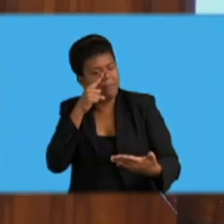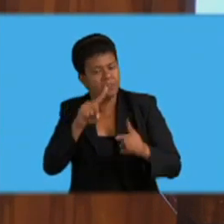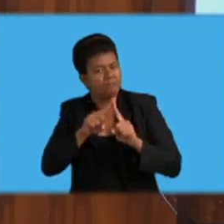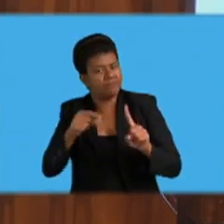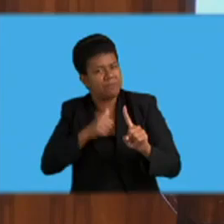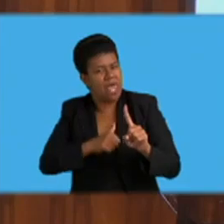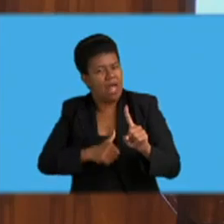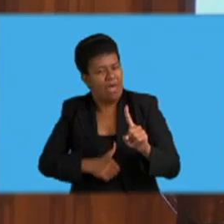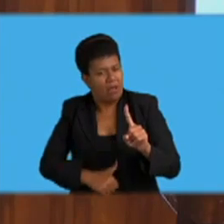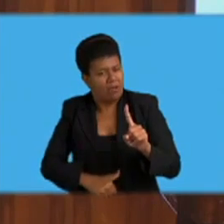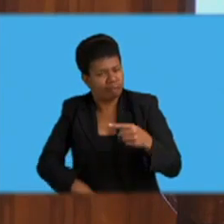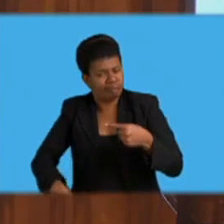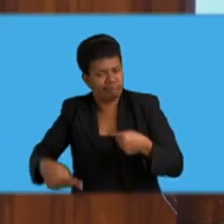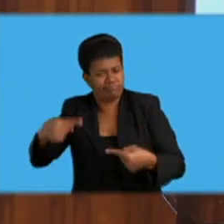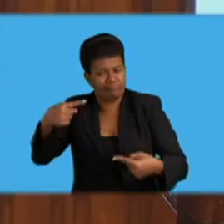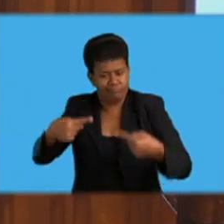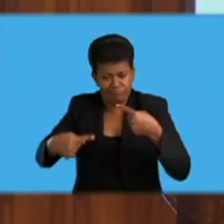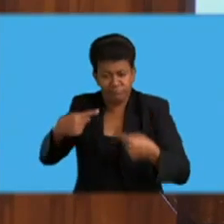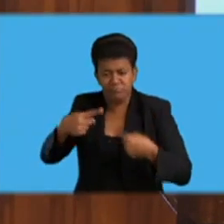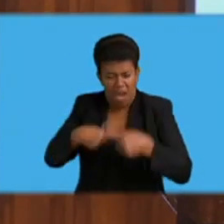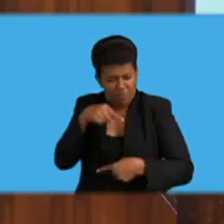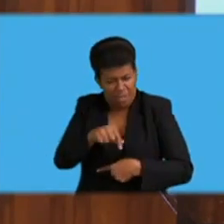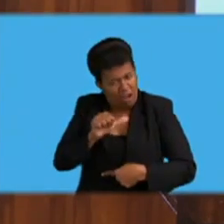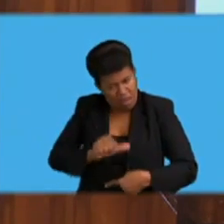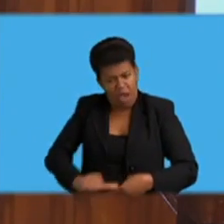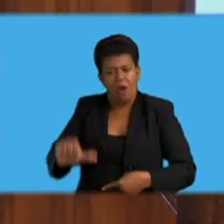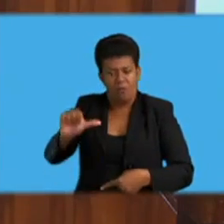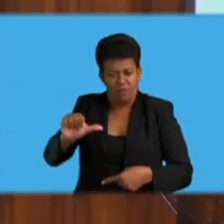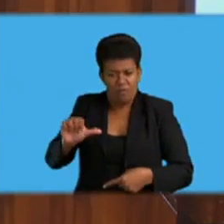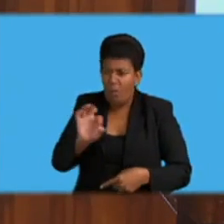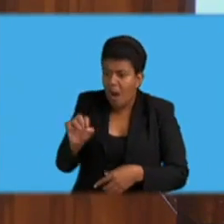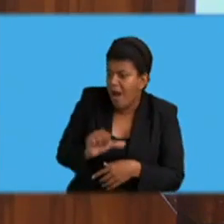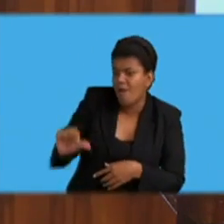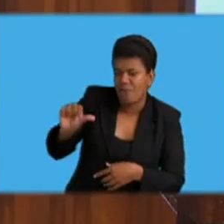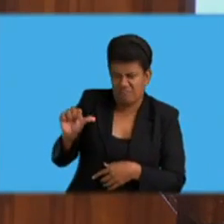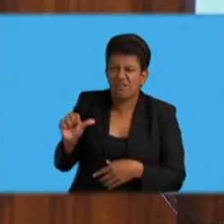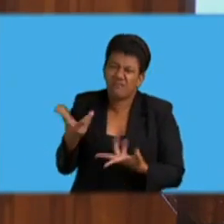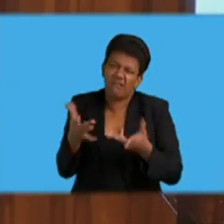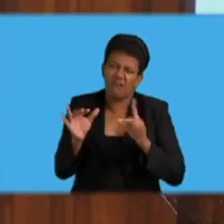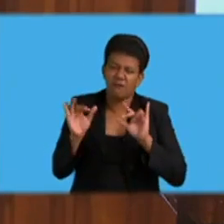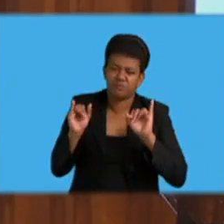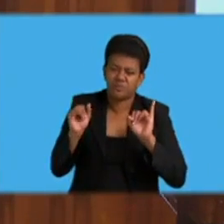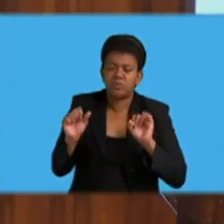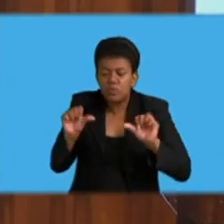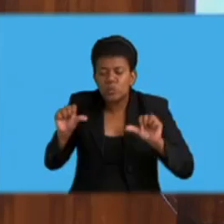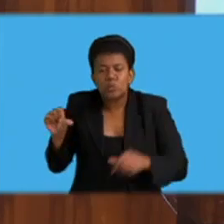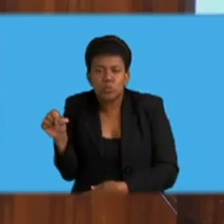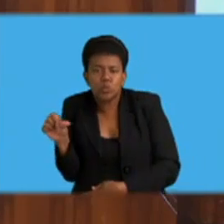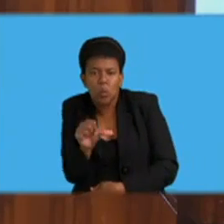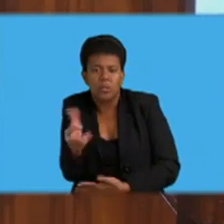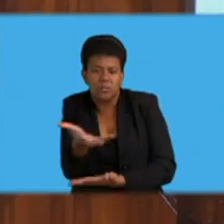an issue worth exploring, if you want to fully understand this issue.